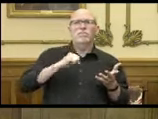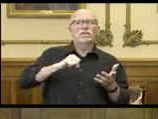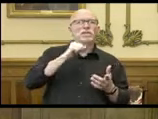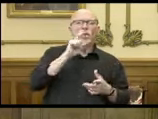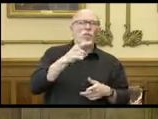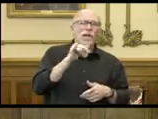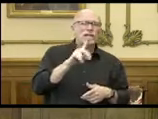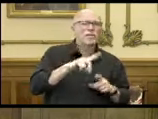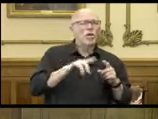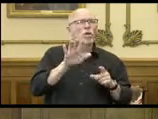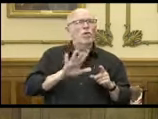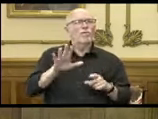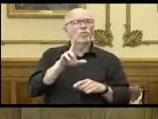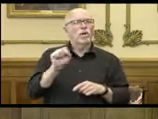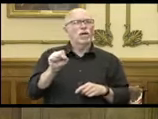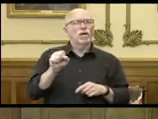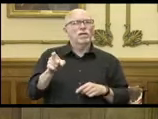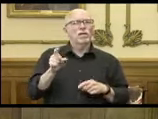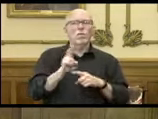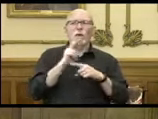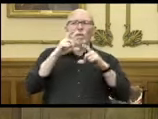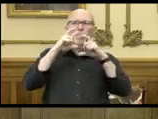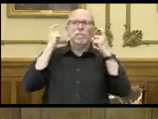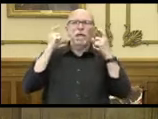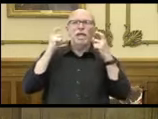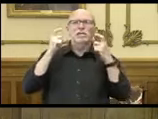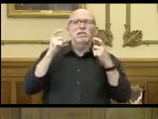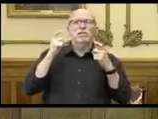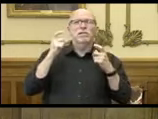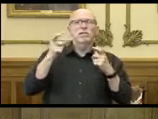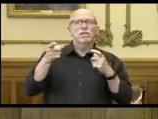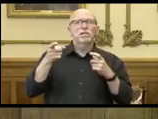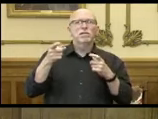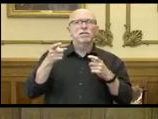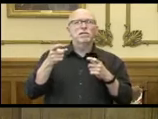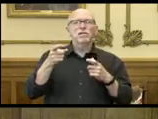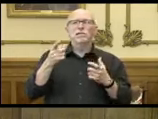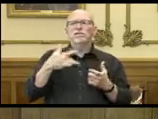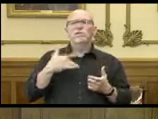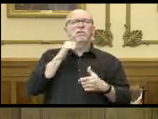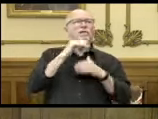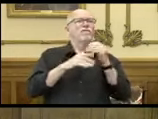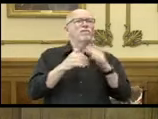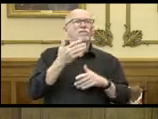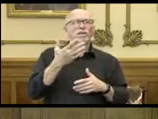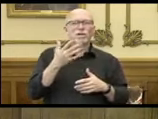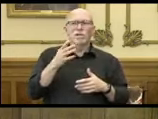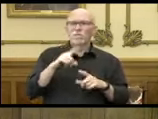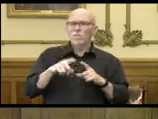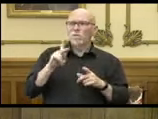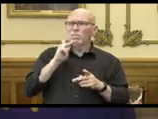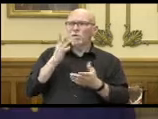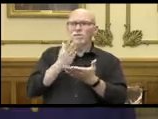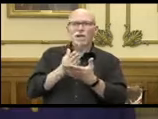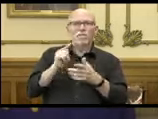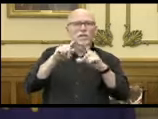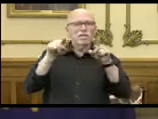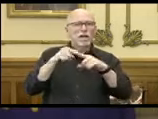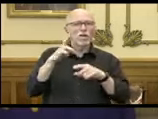in Indiana but just around the country, that wearing a mask is more of an inconvenience than stopping at a red light or stop sign?